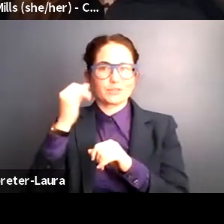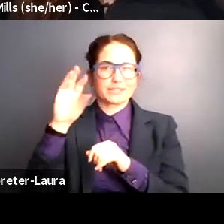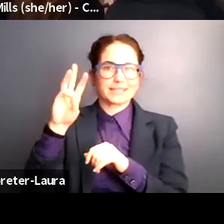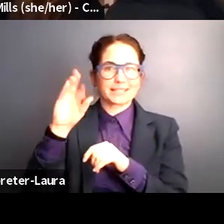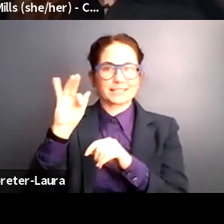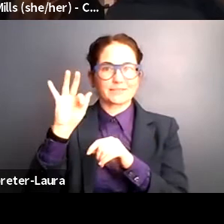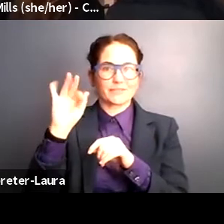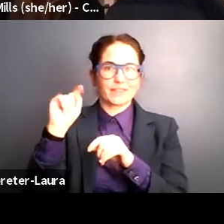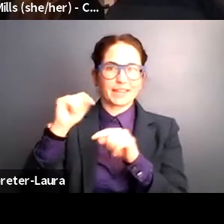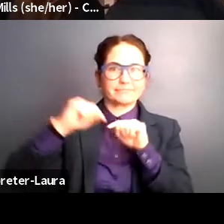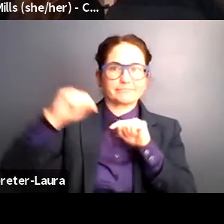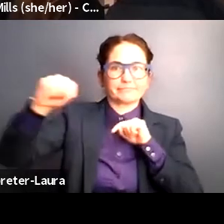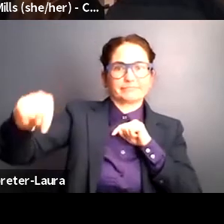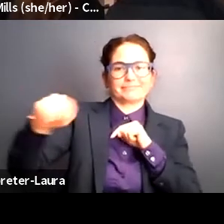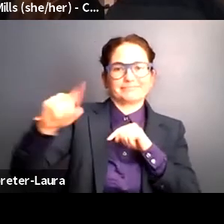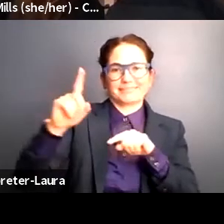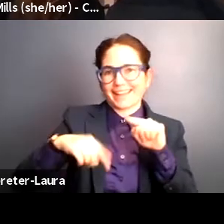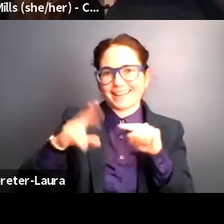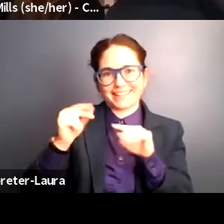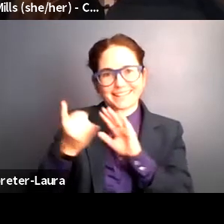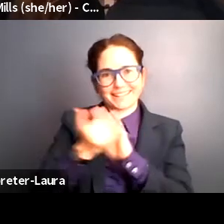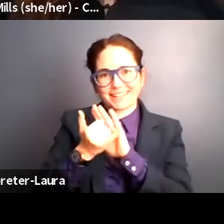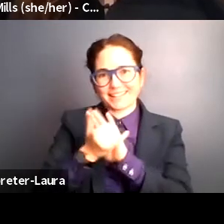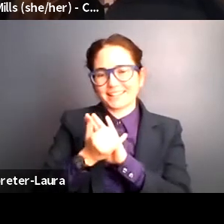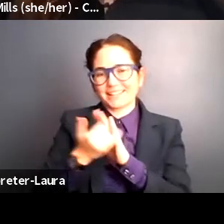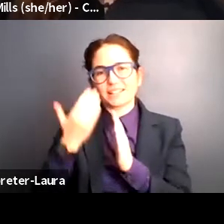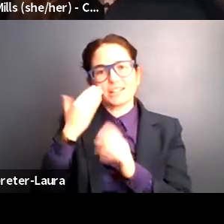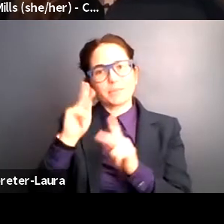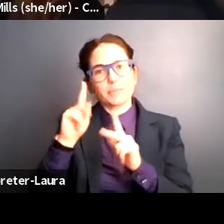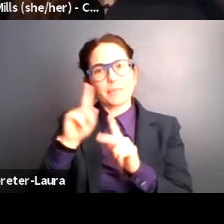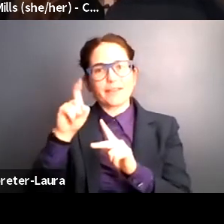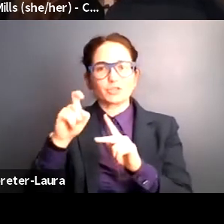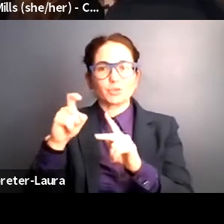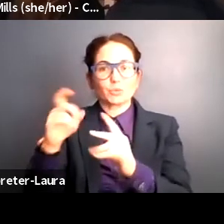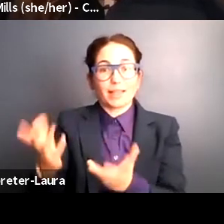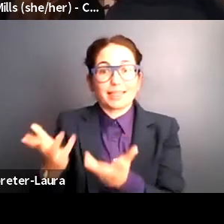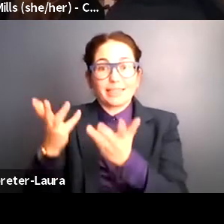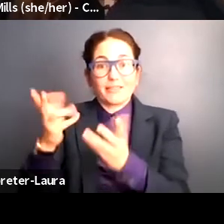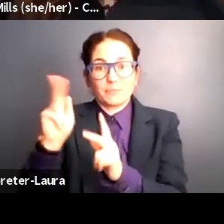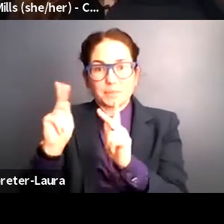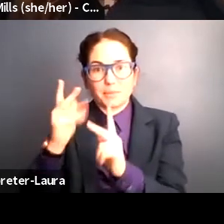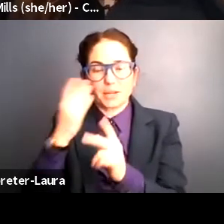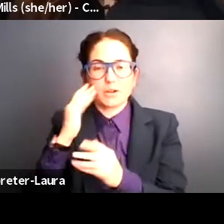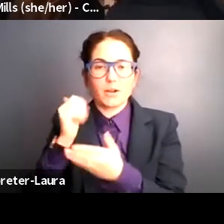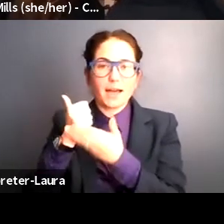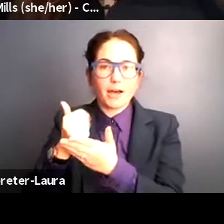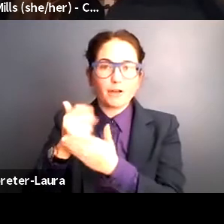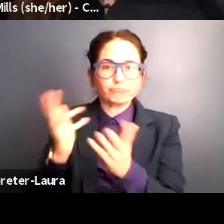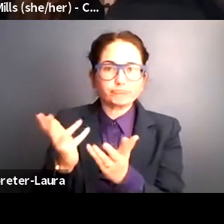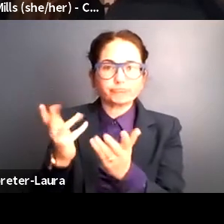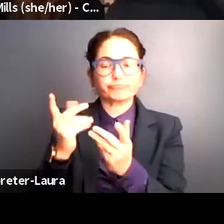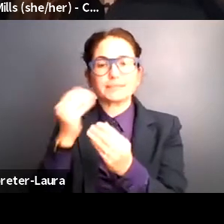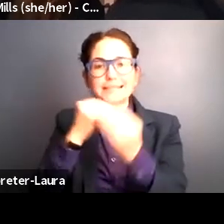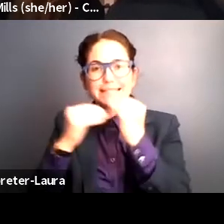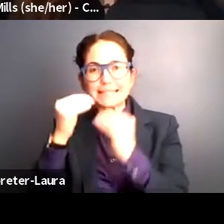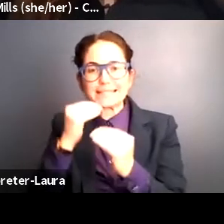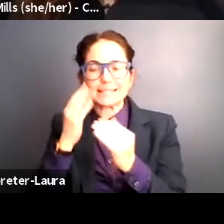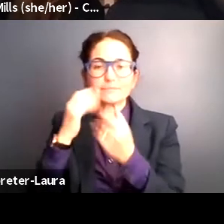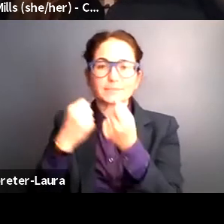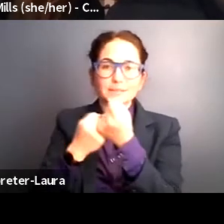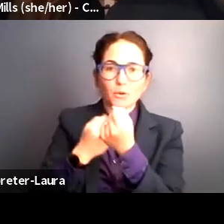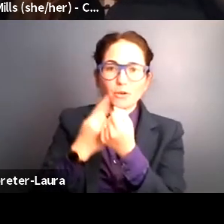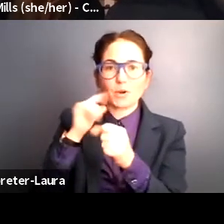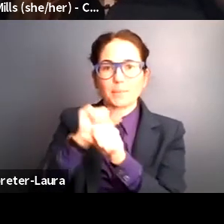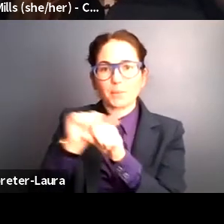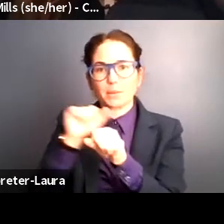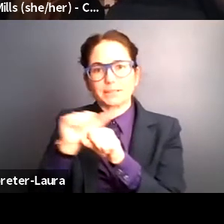These are jobs where folks are lifting individuals, helping people eat, supporting people in employment,